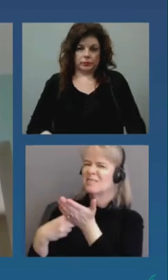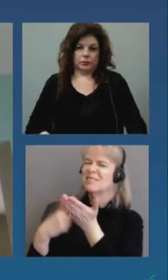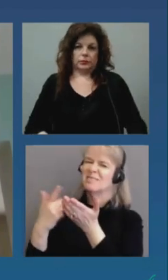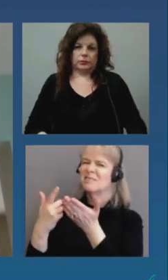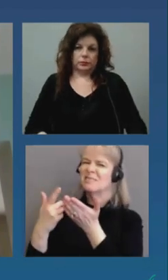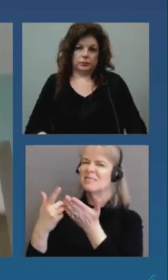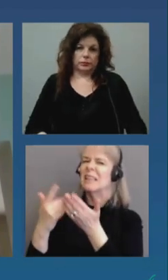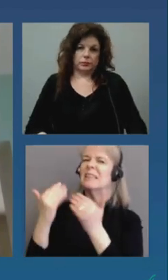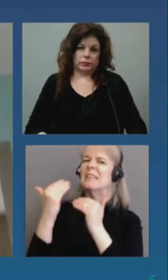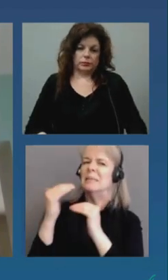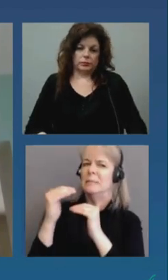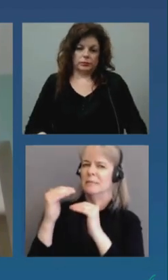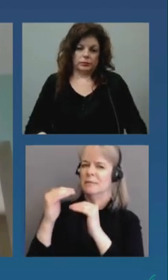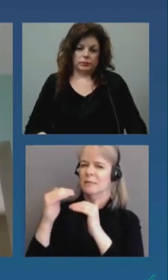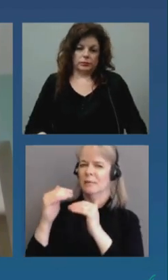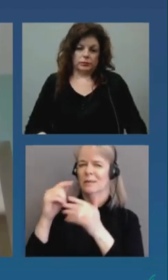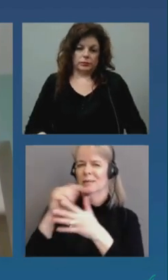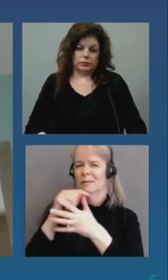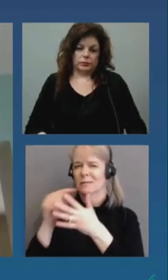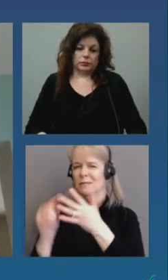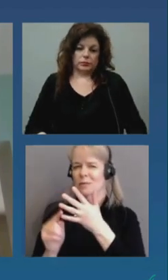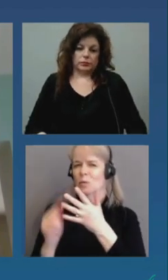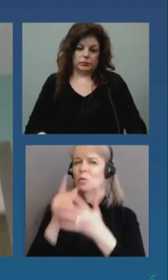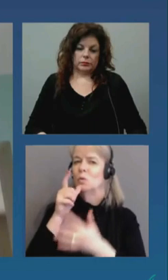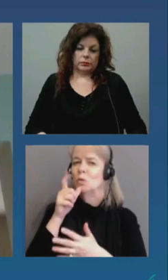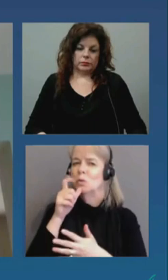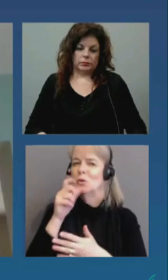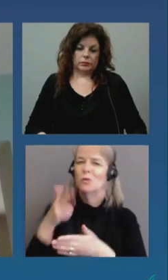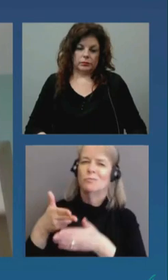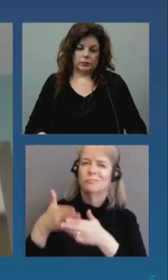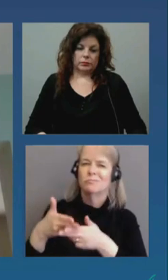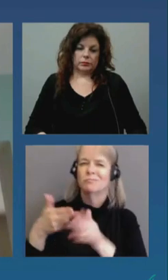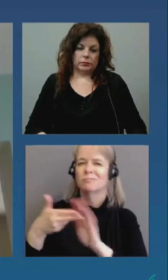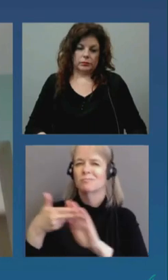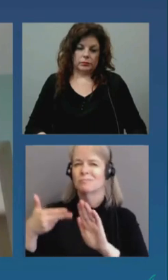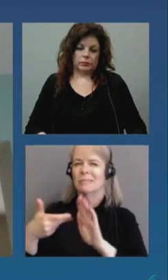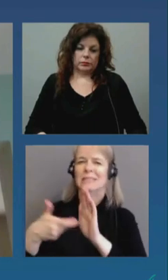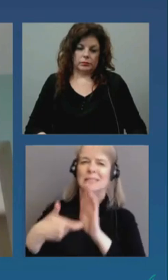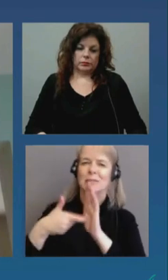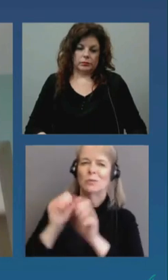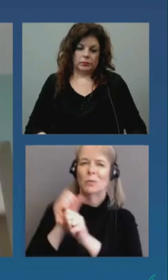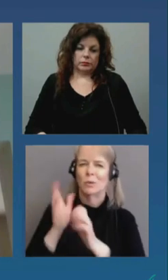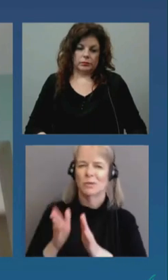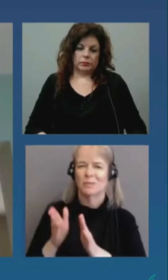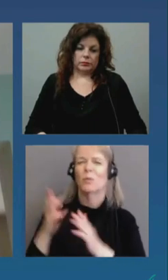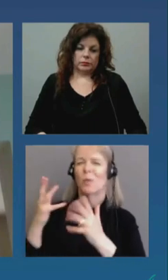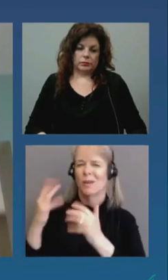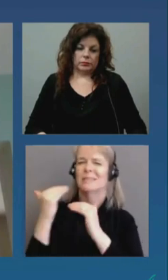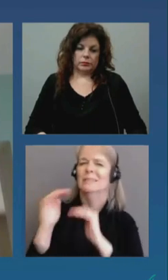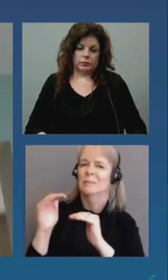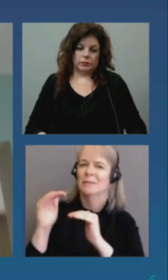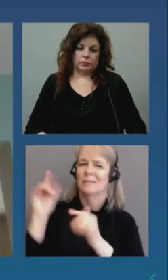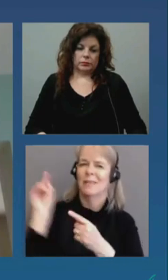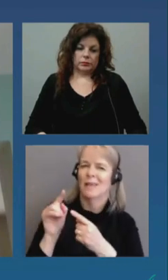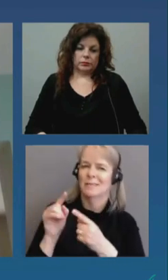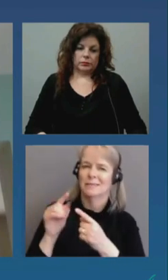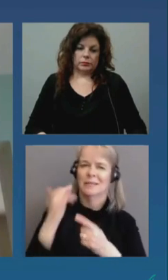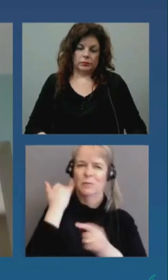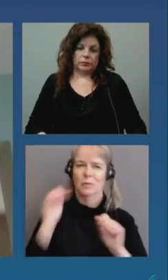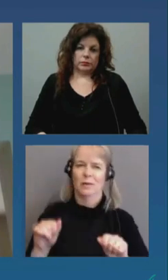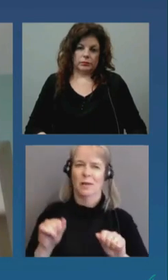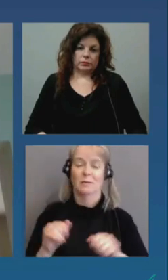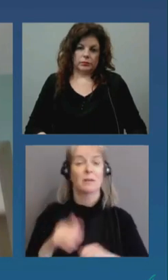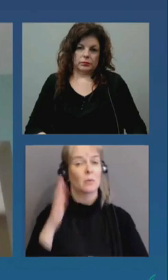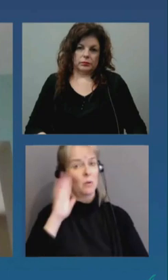further um as we've all said today our hospitals are at a critical situation we need to do everything we can to keep the